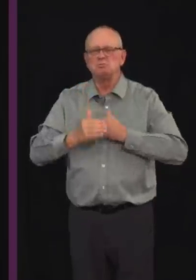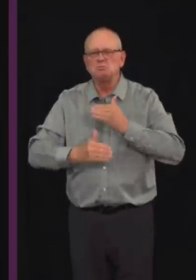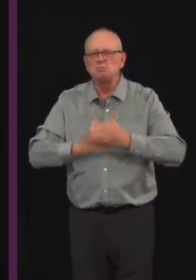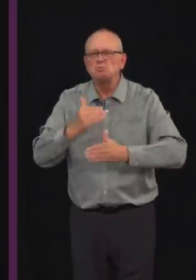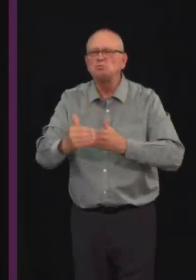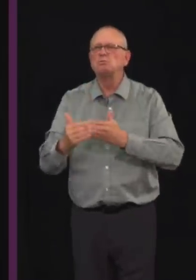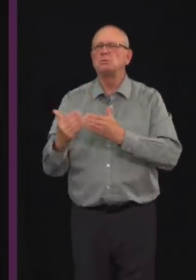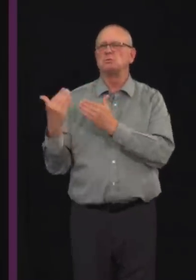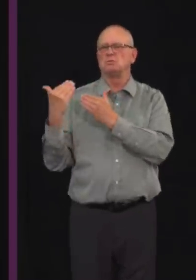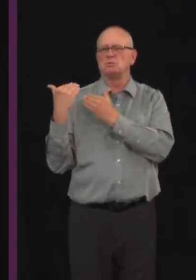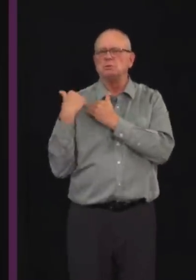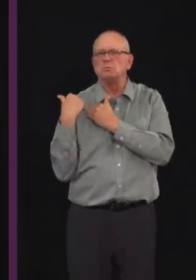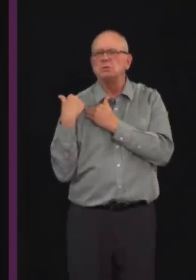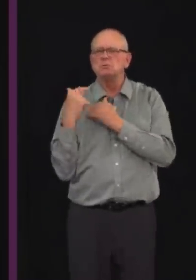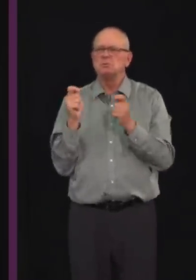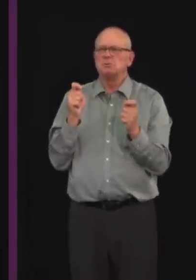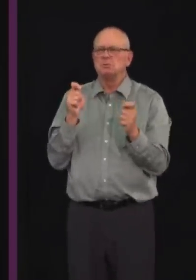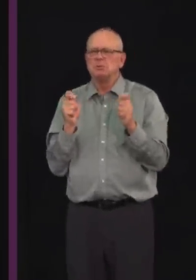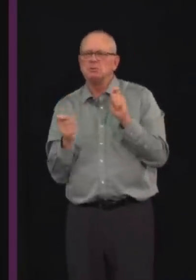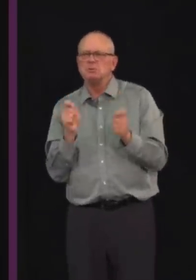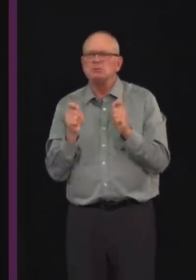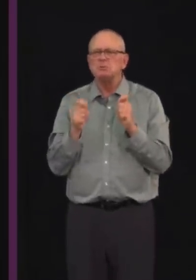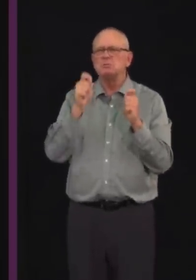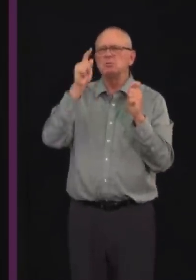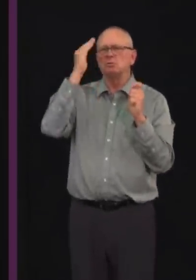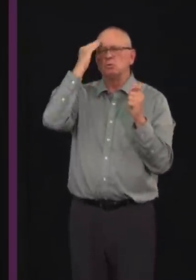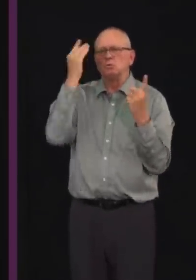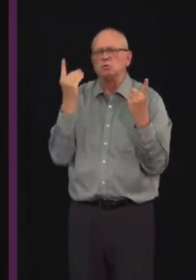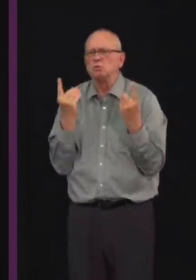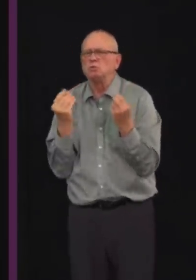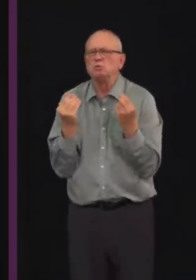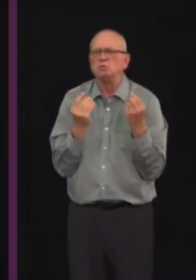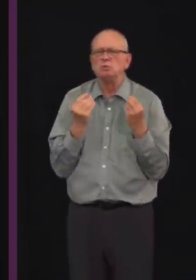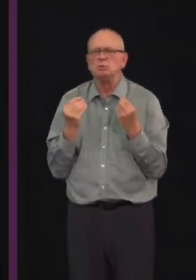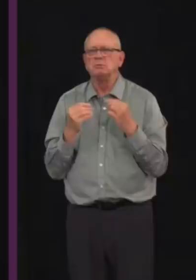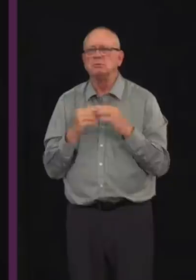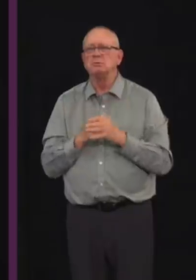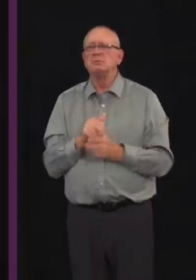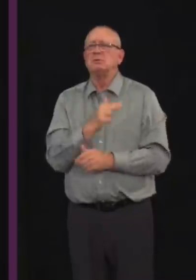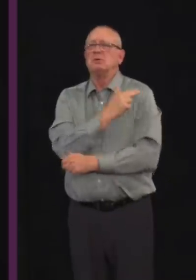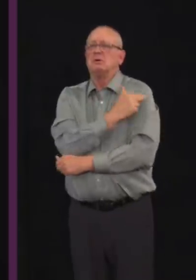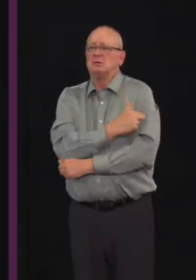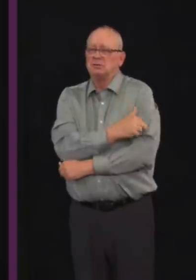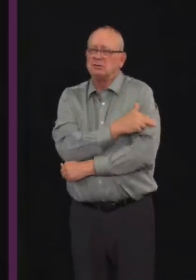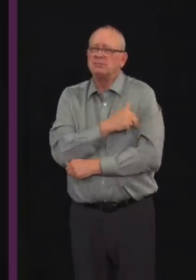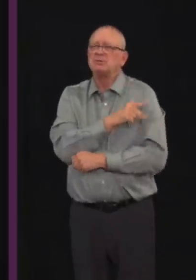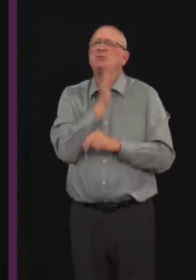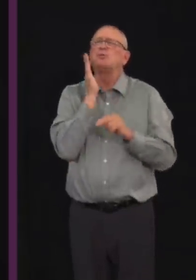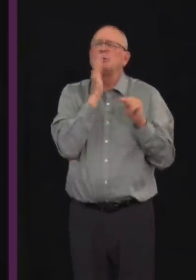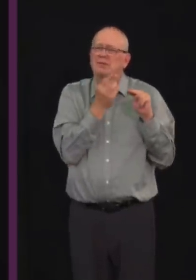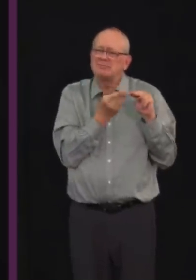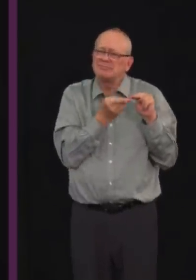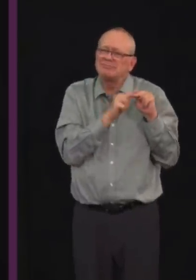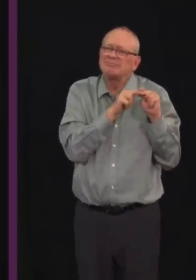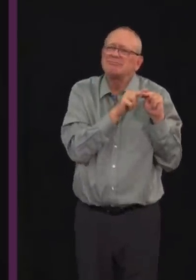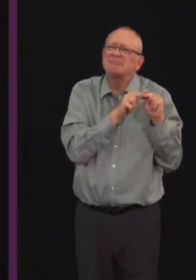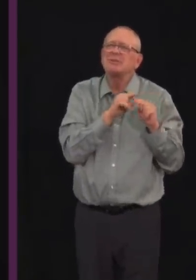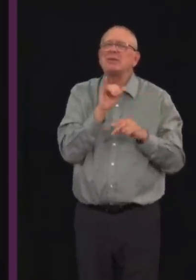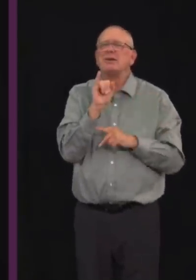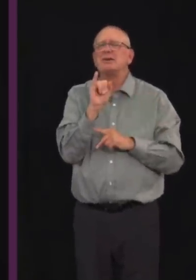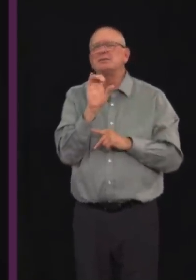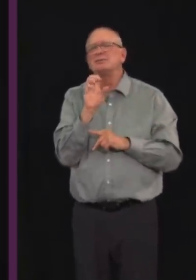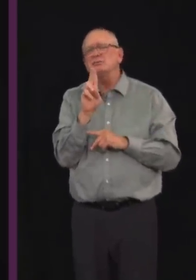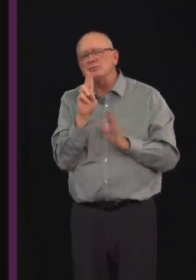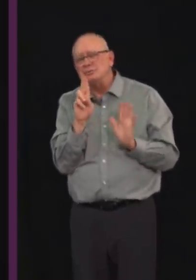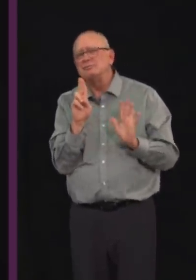more cases, more hospitalizations and sadly there will be more deaths. There will be local outbreaks and some of those may